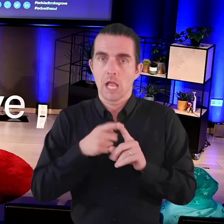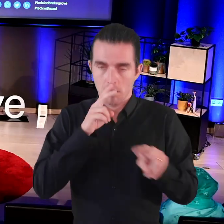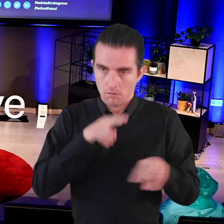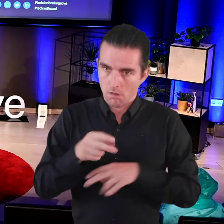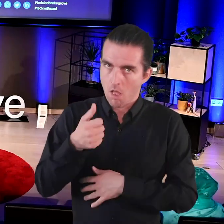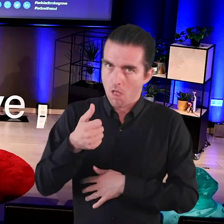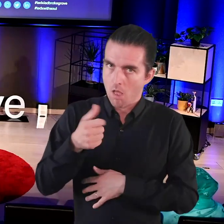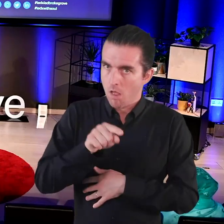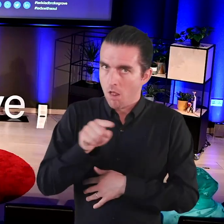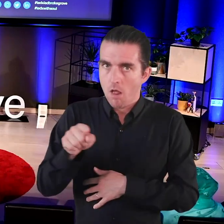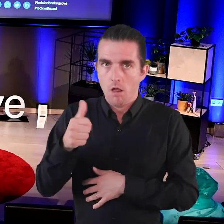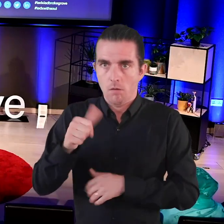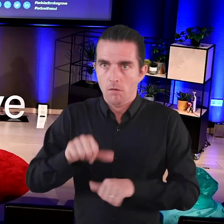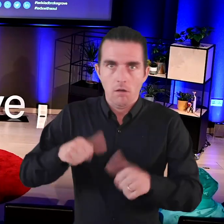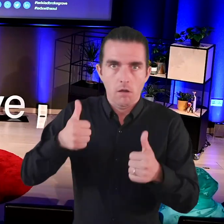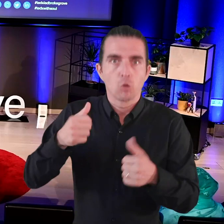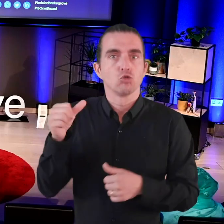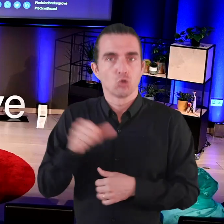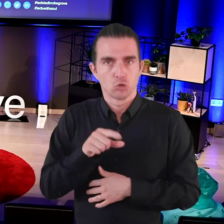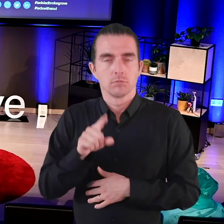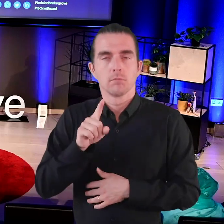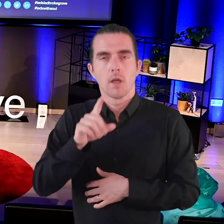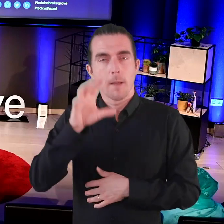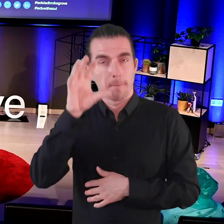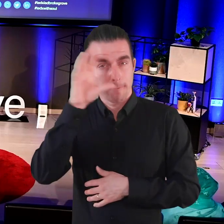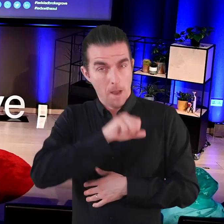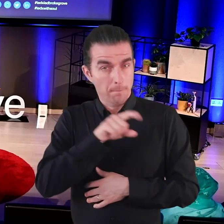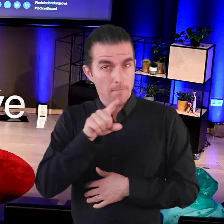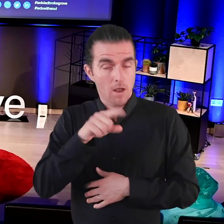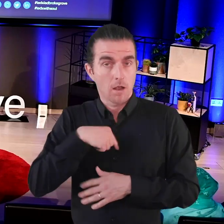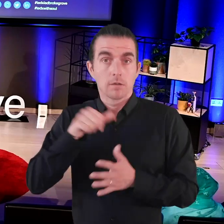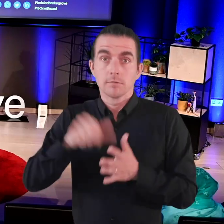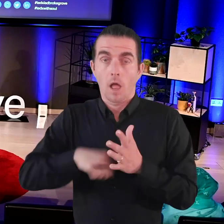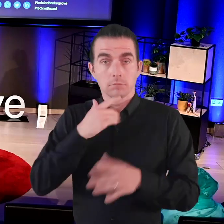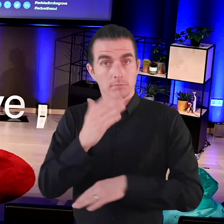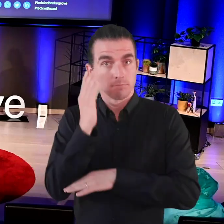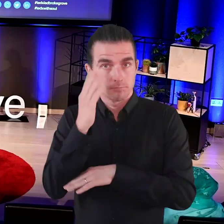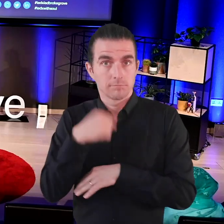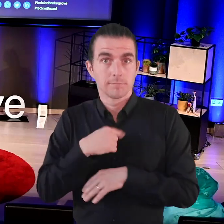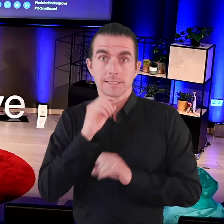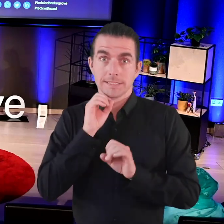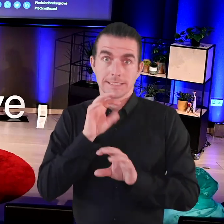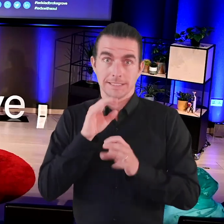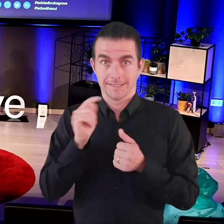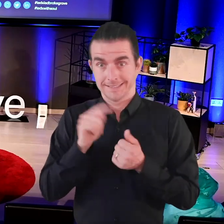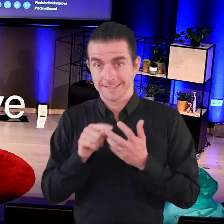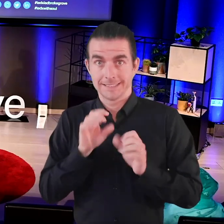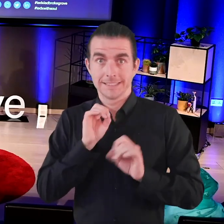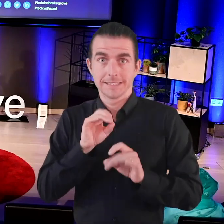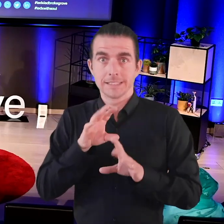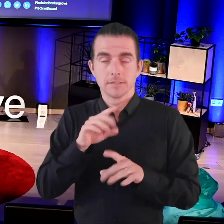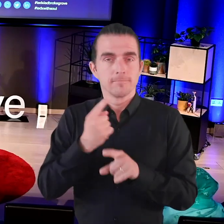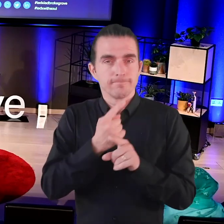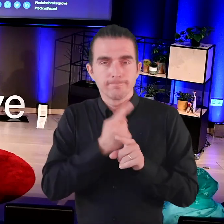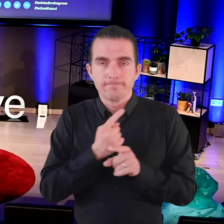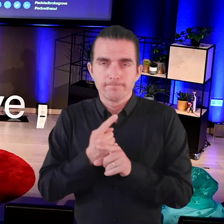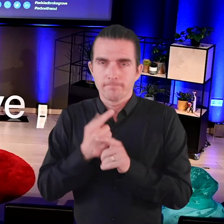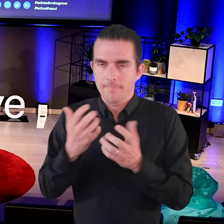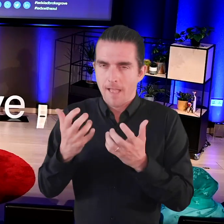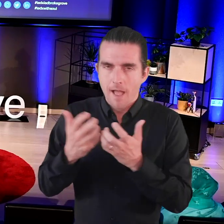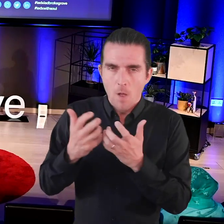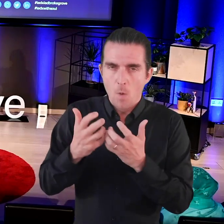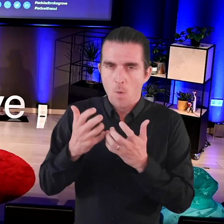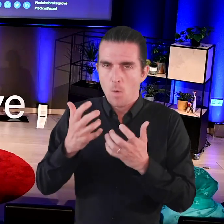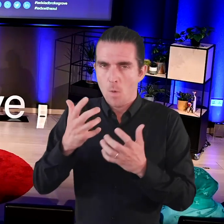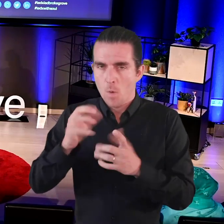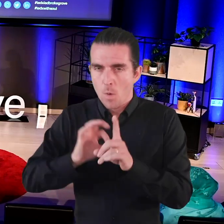for students across the UK. But do you remember at the beginning of my talk, the statistics that I mentioned, around